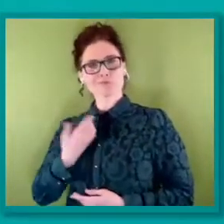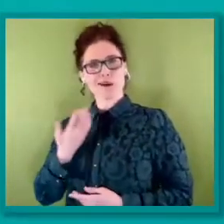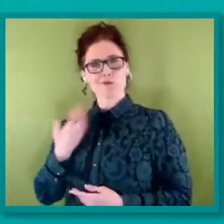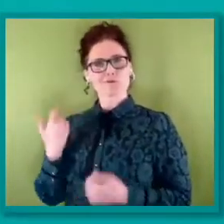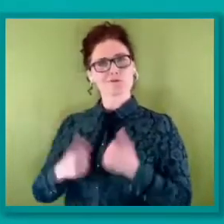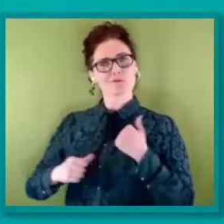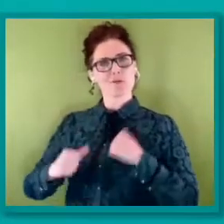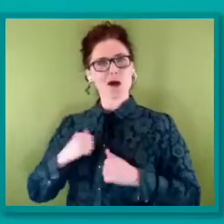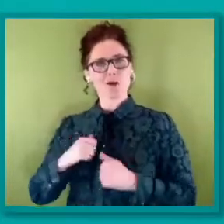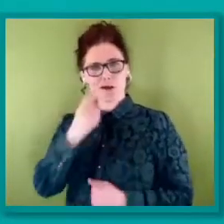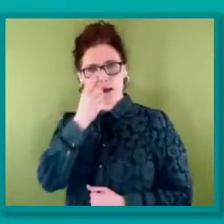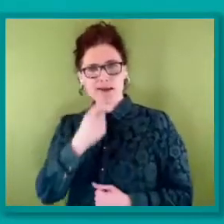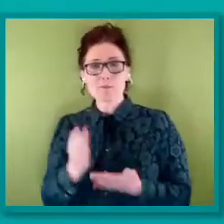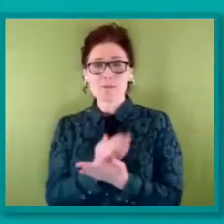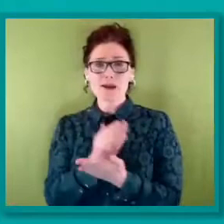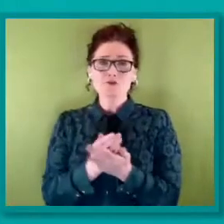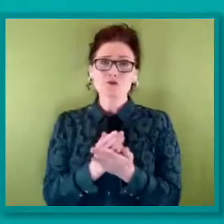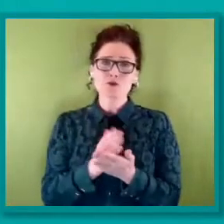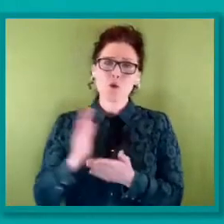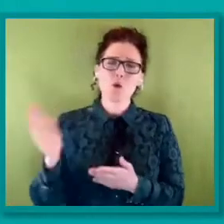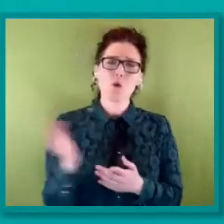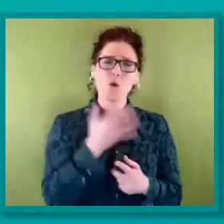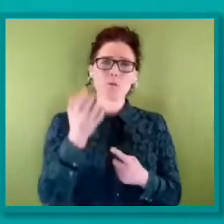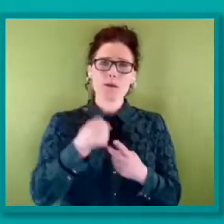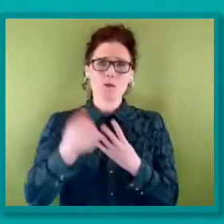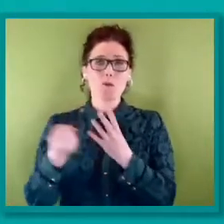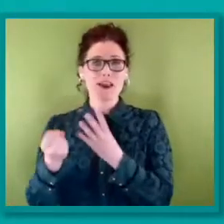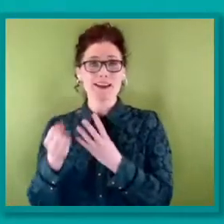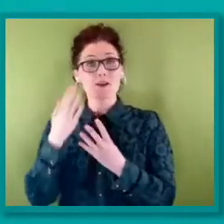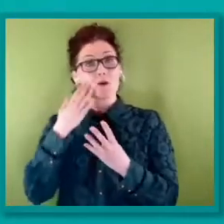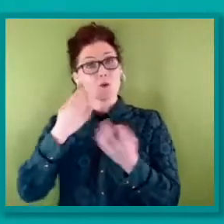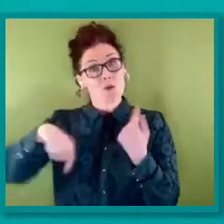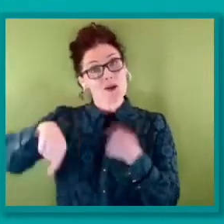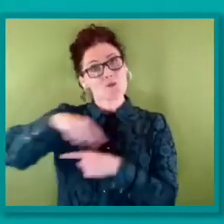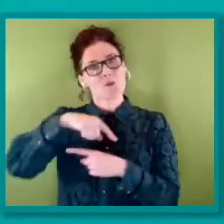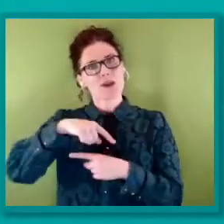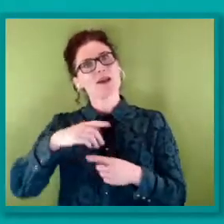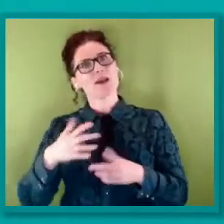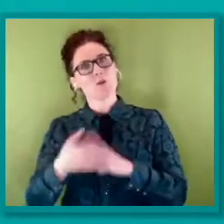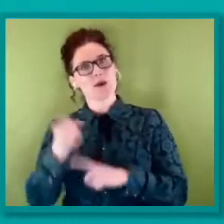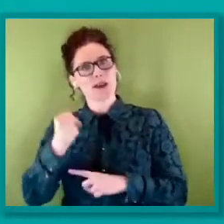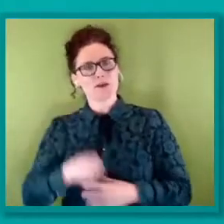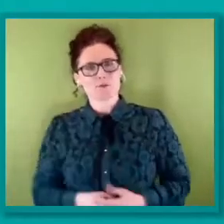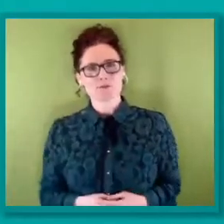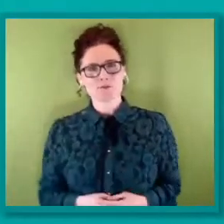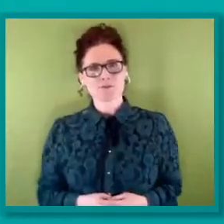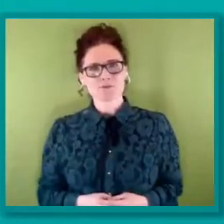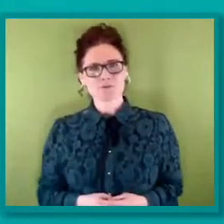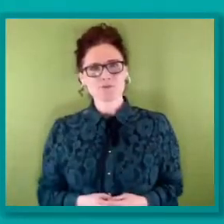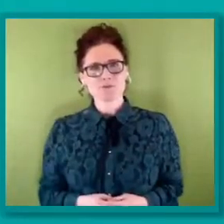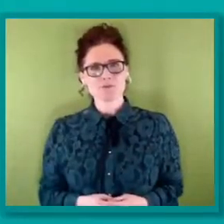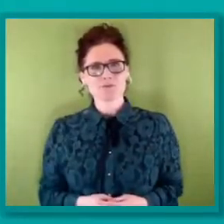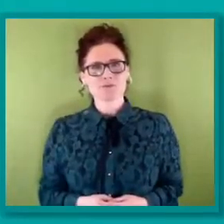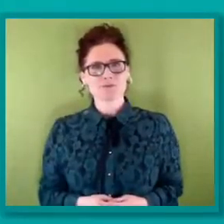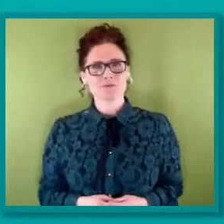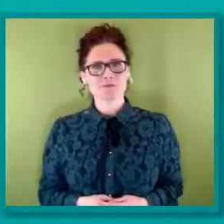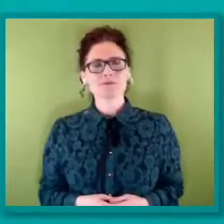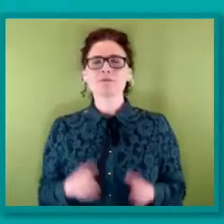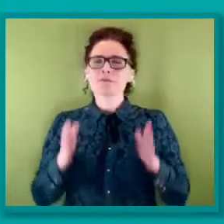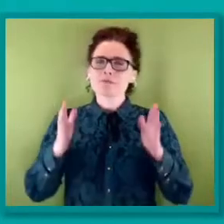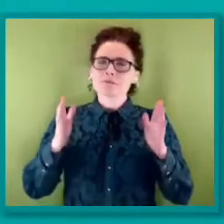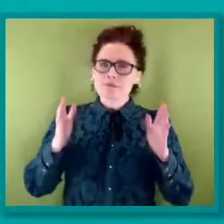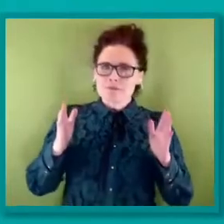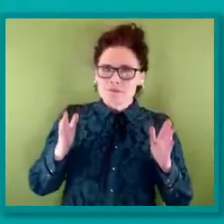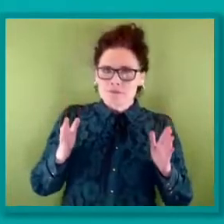that everyone wins when LGBTQ plus people win. We need to be ready to bat away the people who try and water down